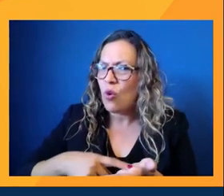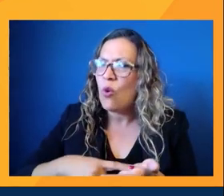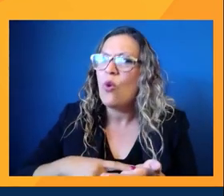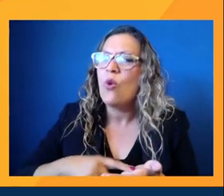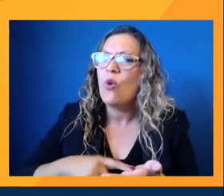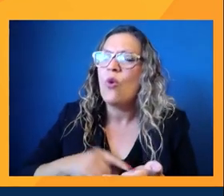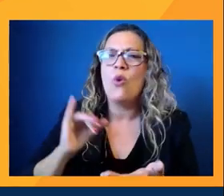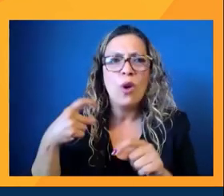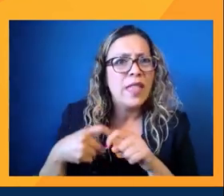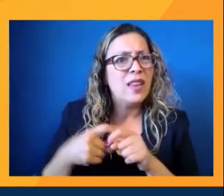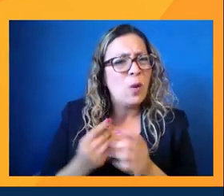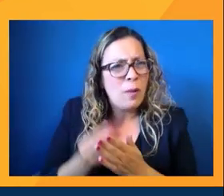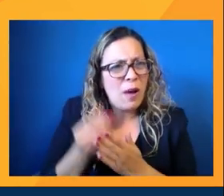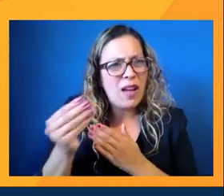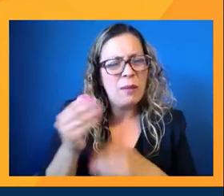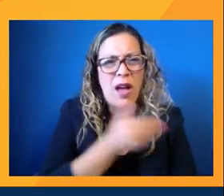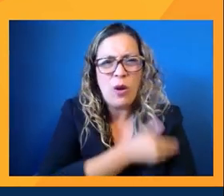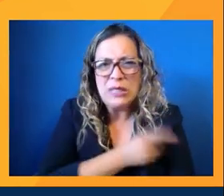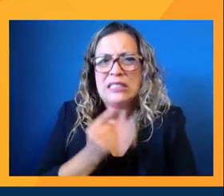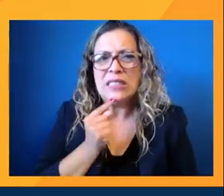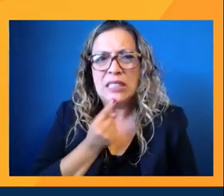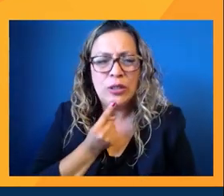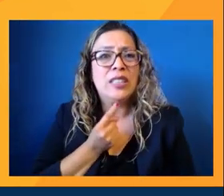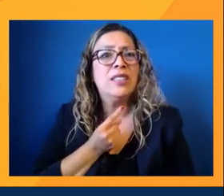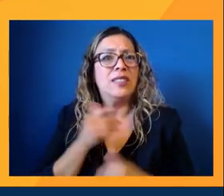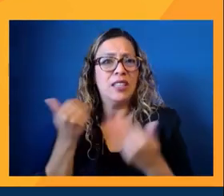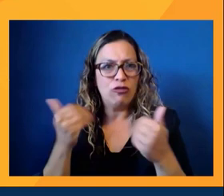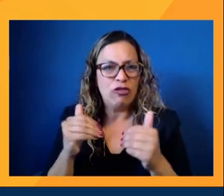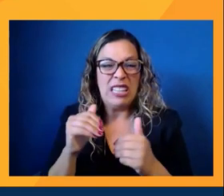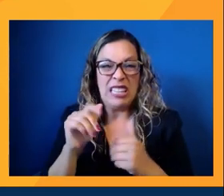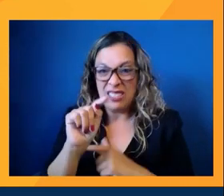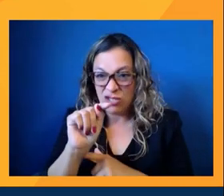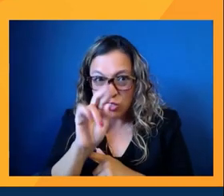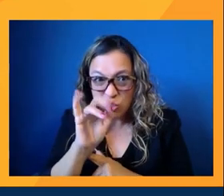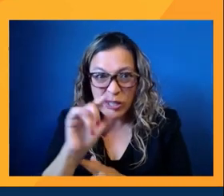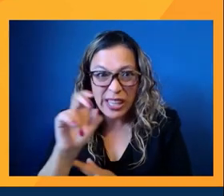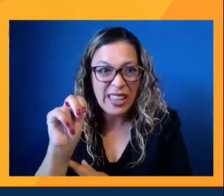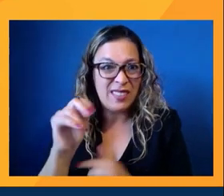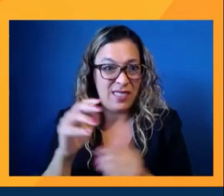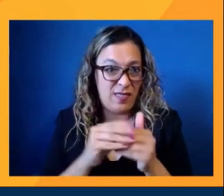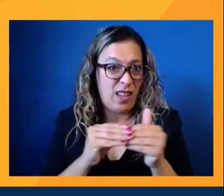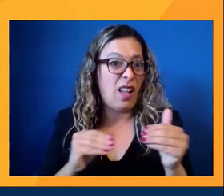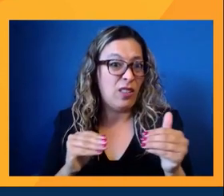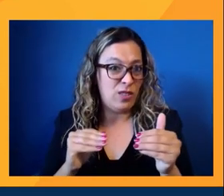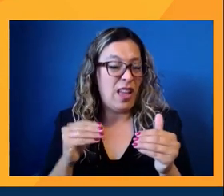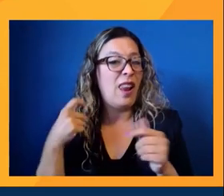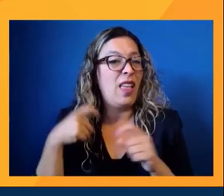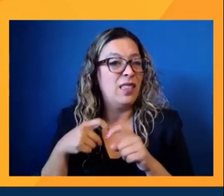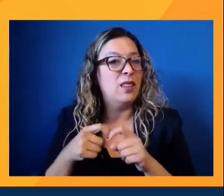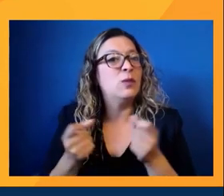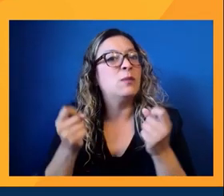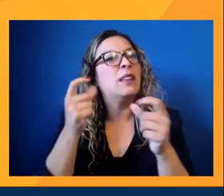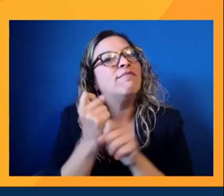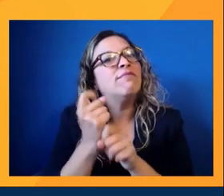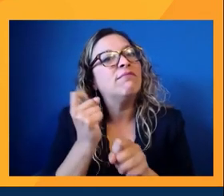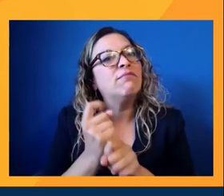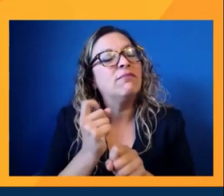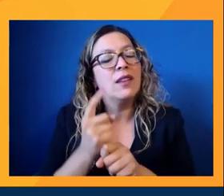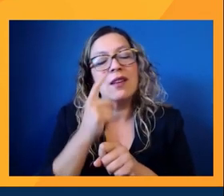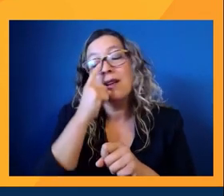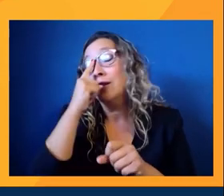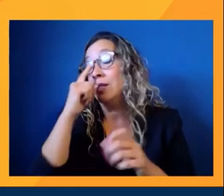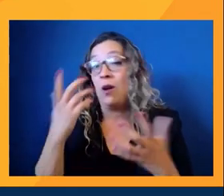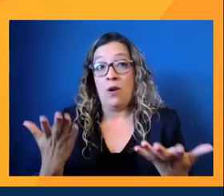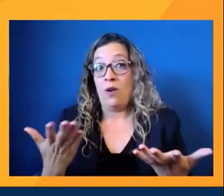buying power and how it's, you know, in the trillions, right? And so for Latinos, we are avid